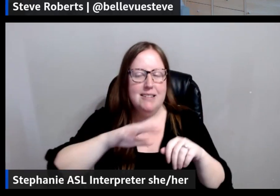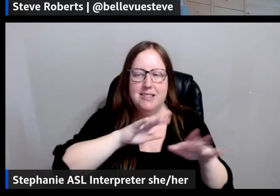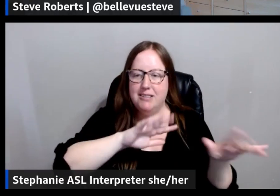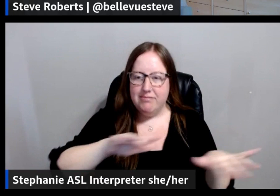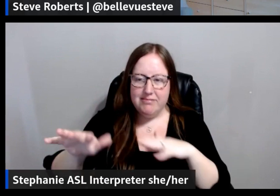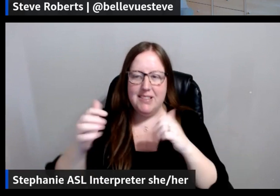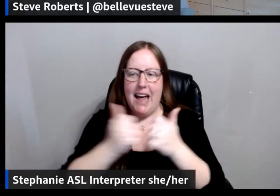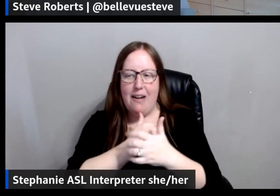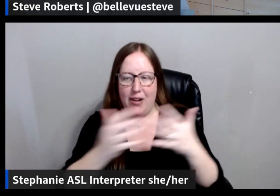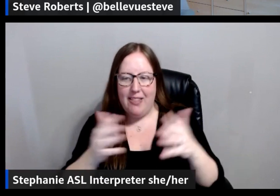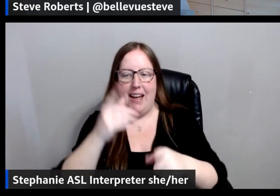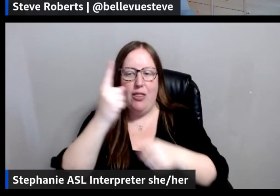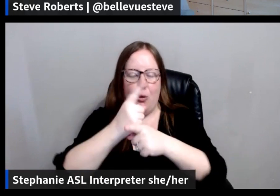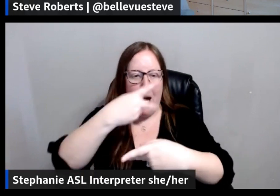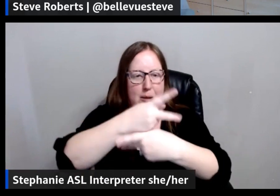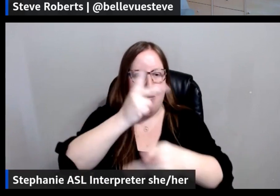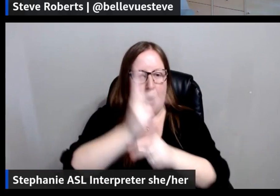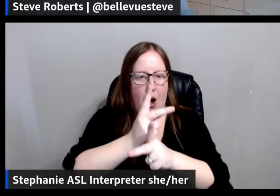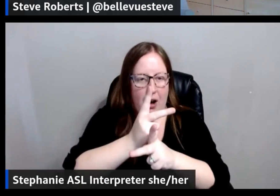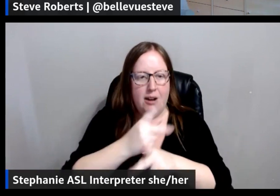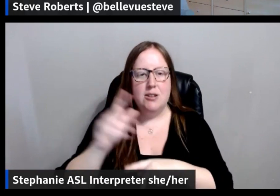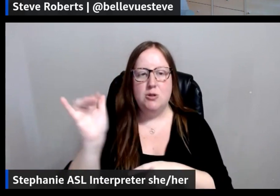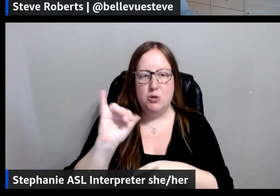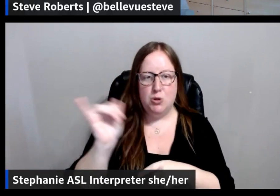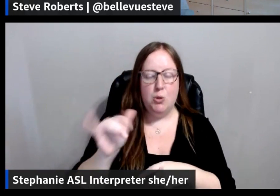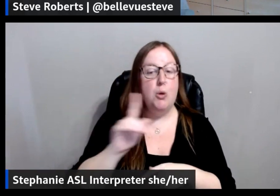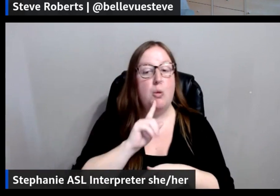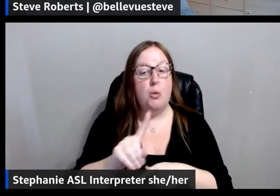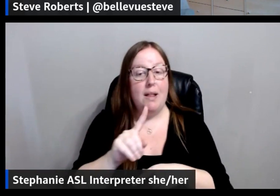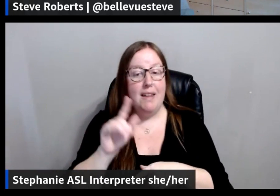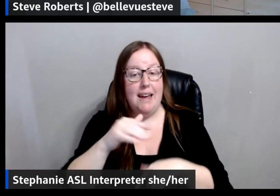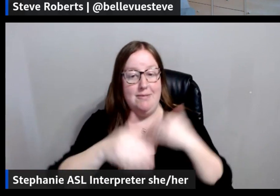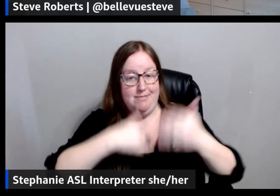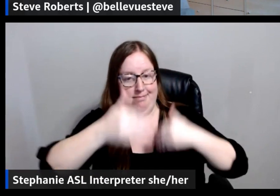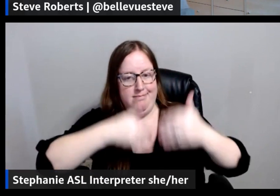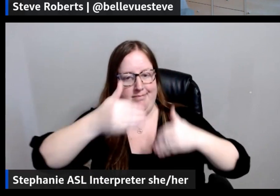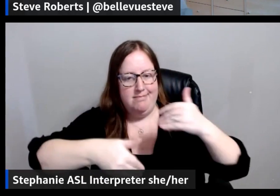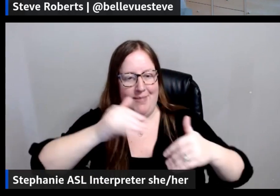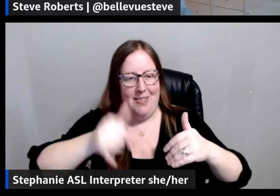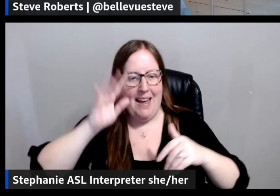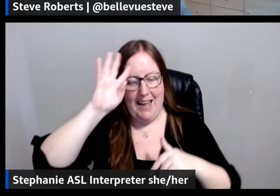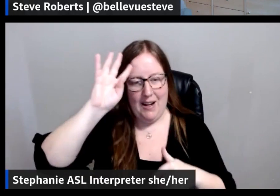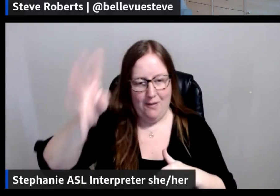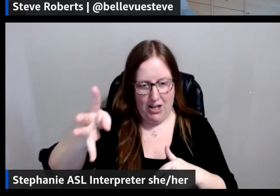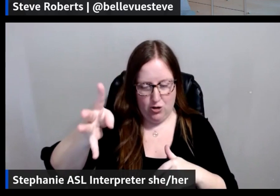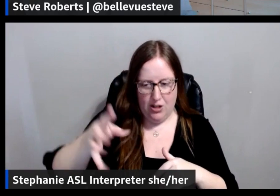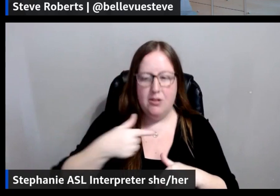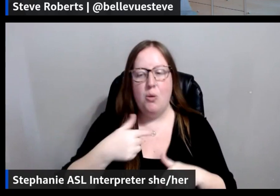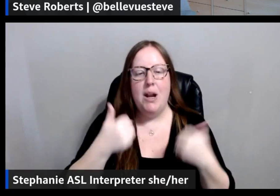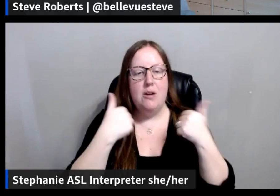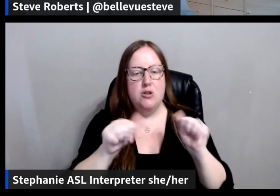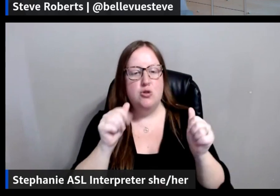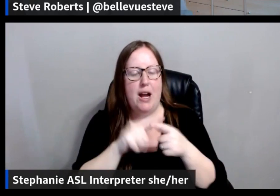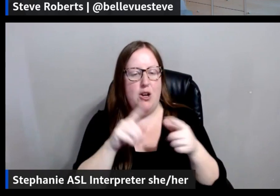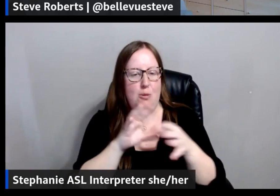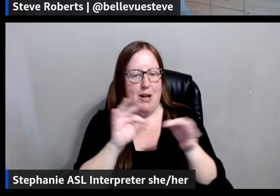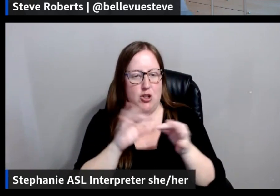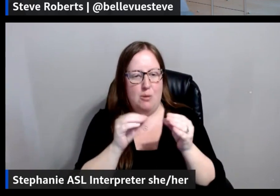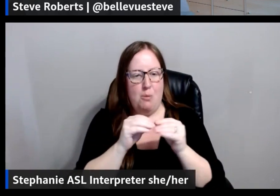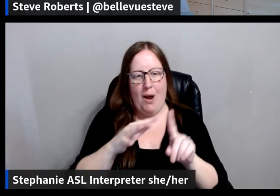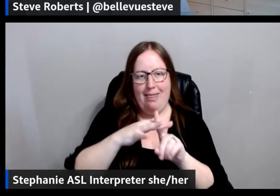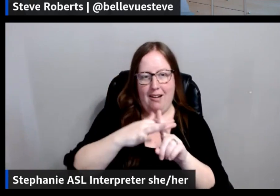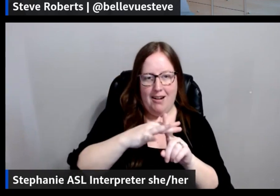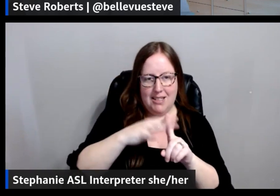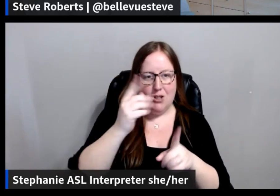getting the right product in people's hands, too. And it really accelerating innovation. Well, and what I was trying to get at was more of the context,